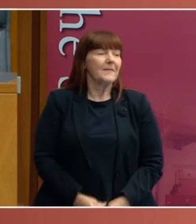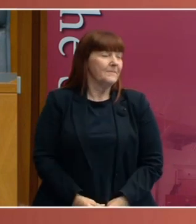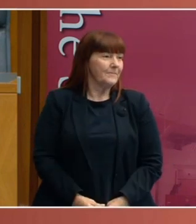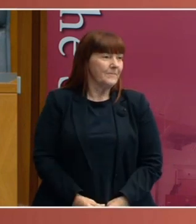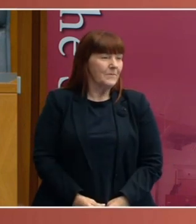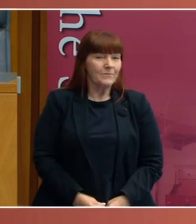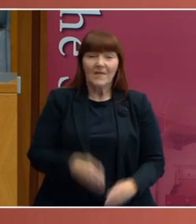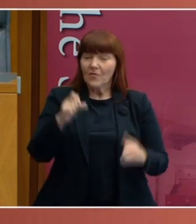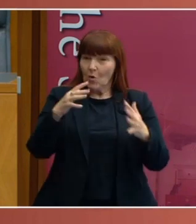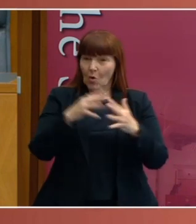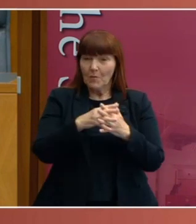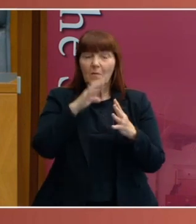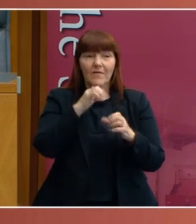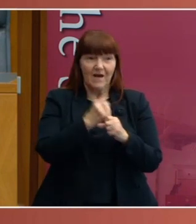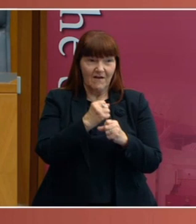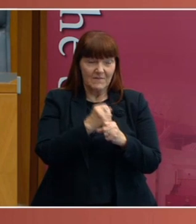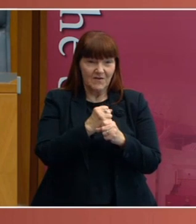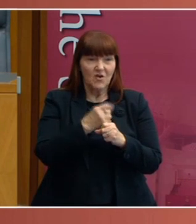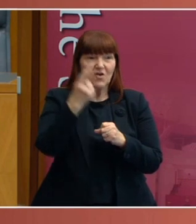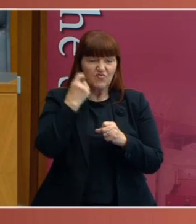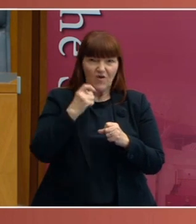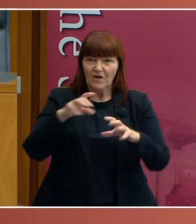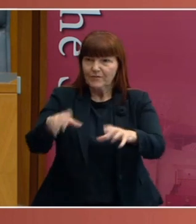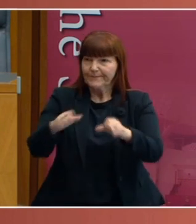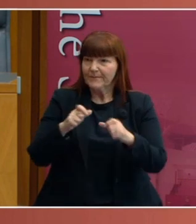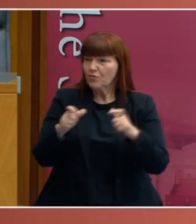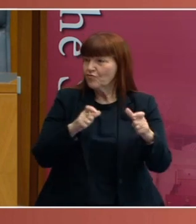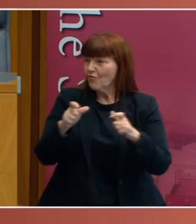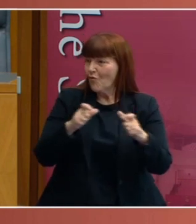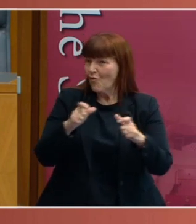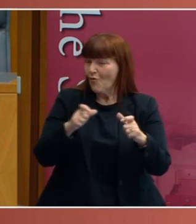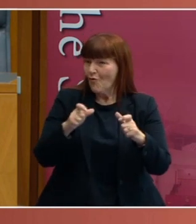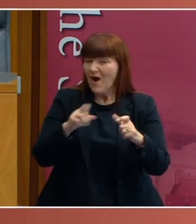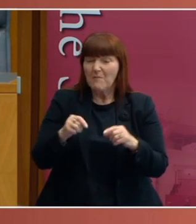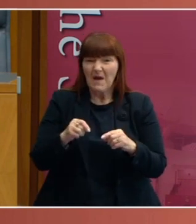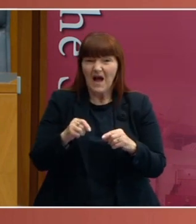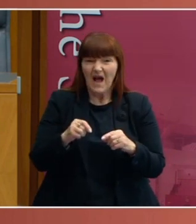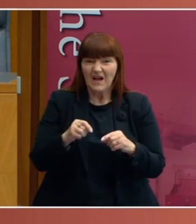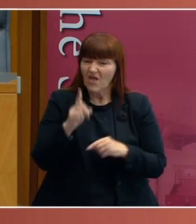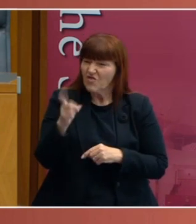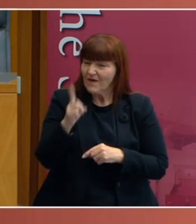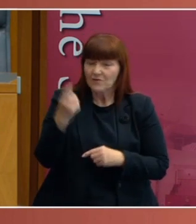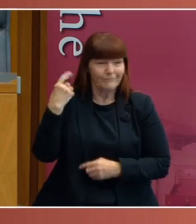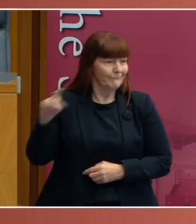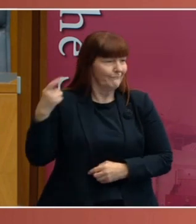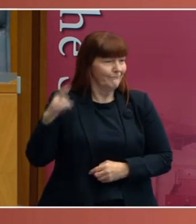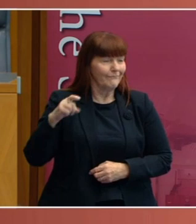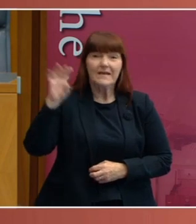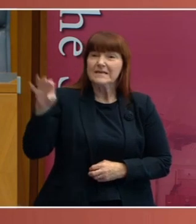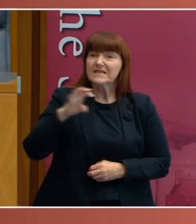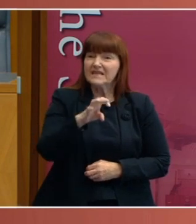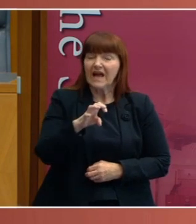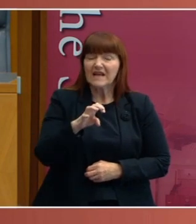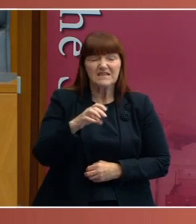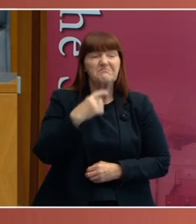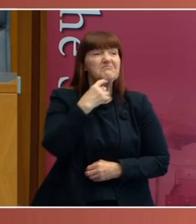The Commonwealth tried to reassert control, but its threats were simply ignored. The states just acted in